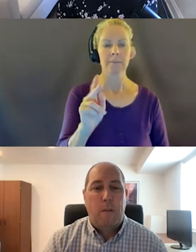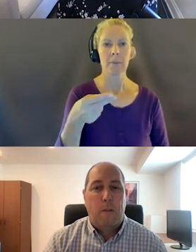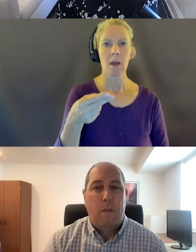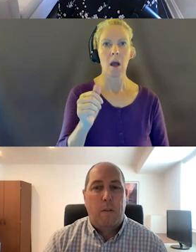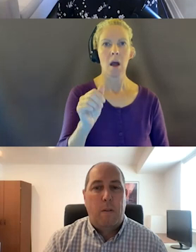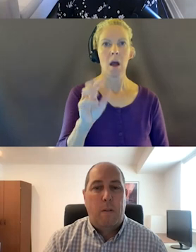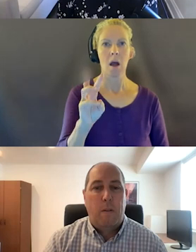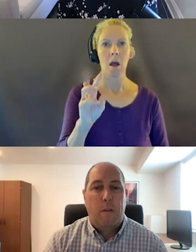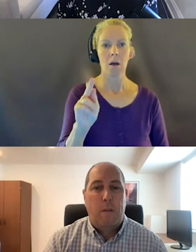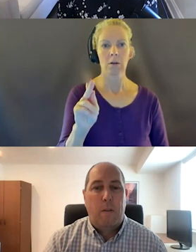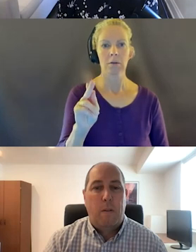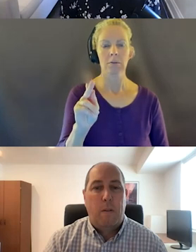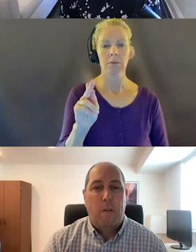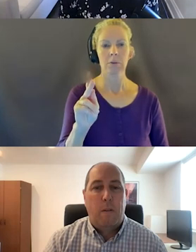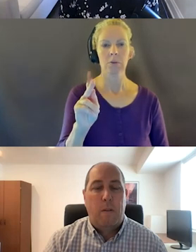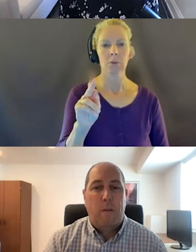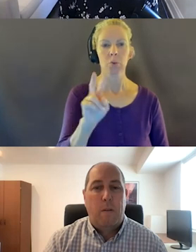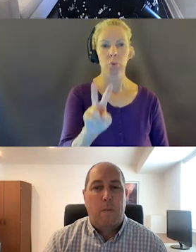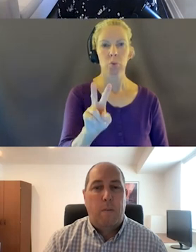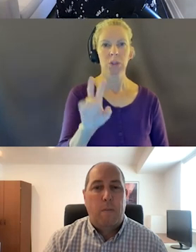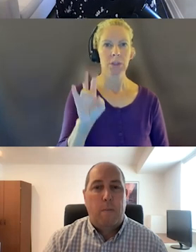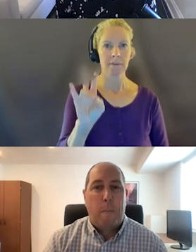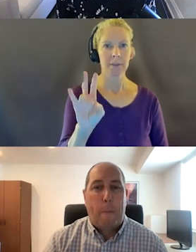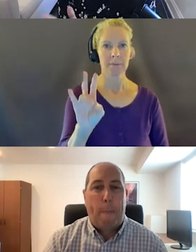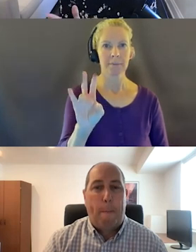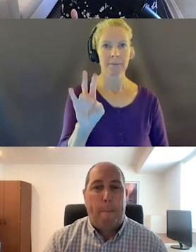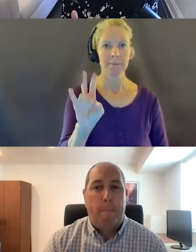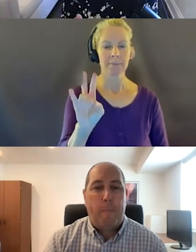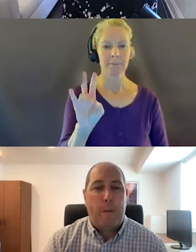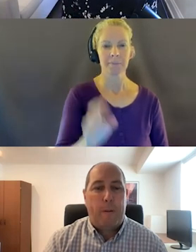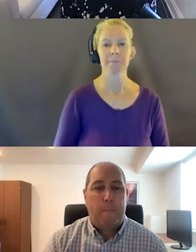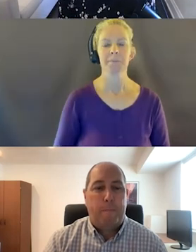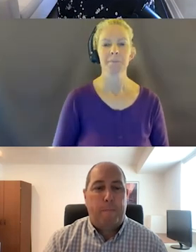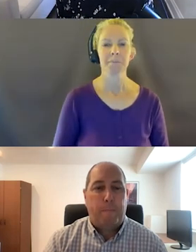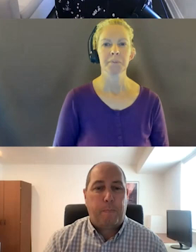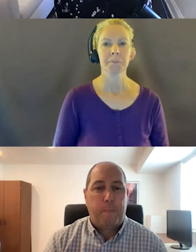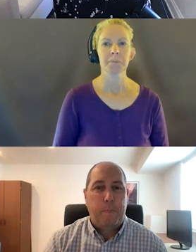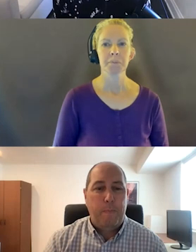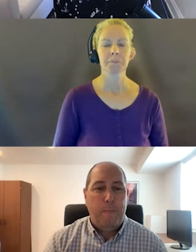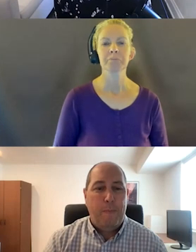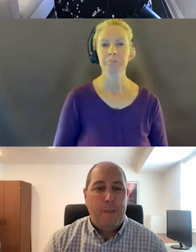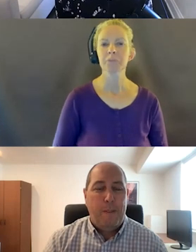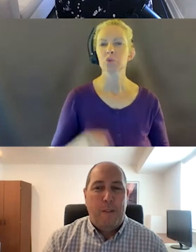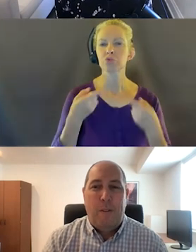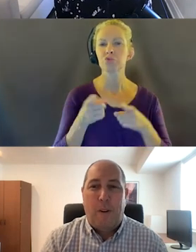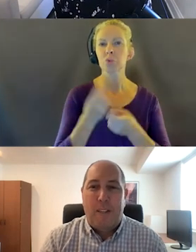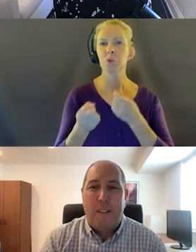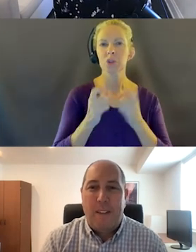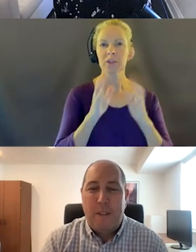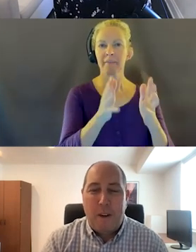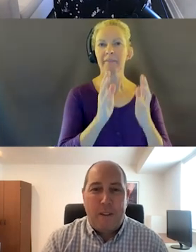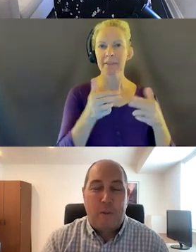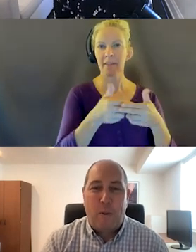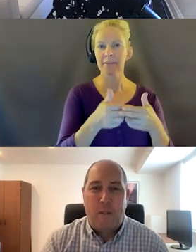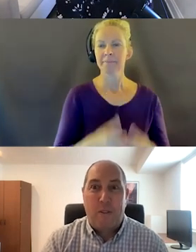-A-W-K-2-7. So, I'll keep this slide up as we take questions. Great.